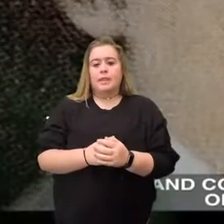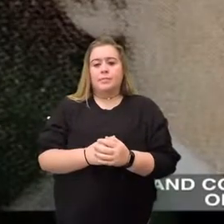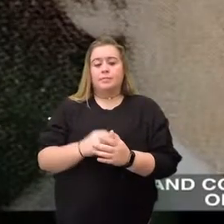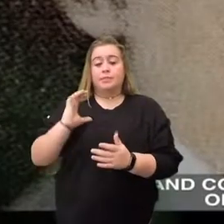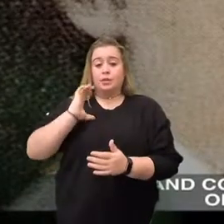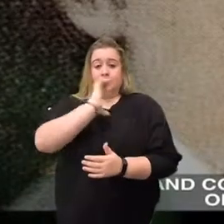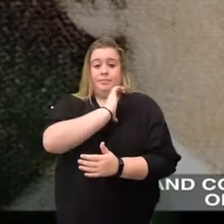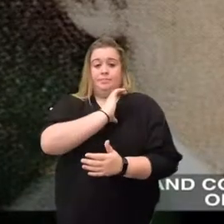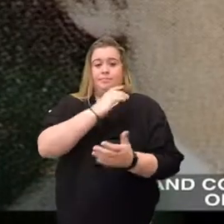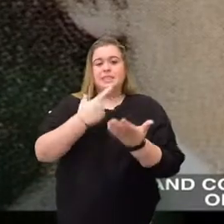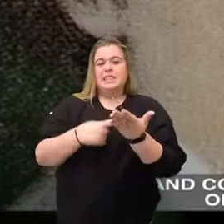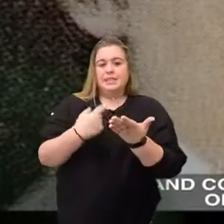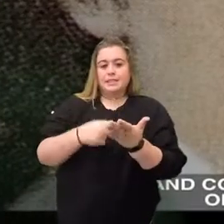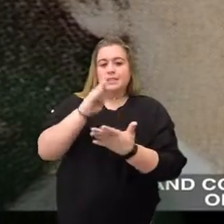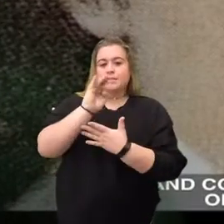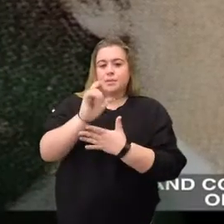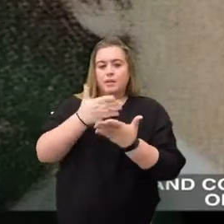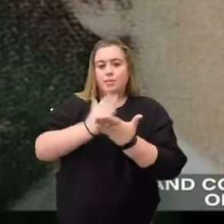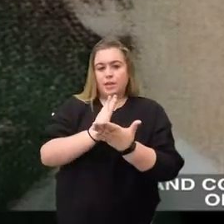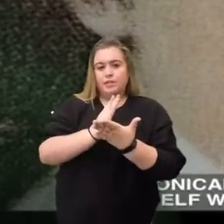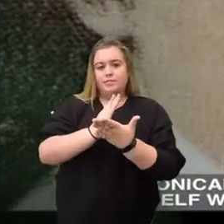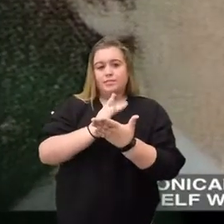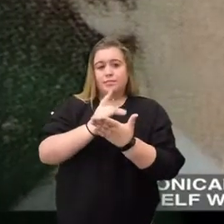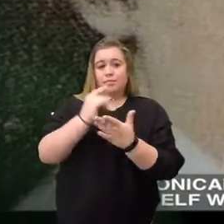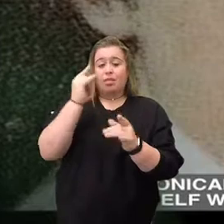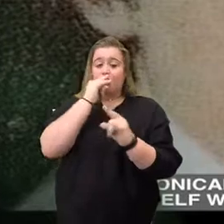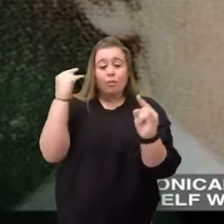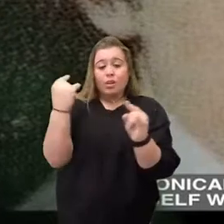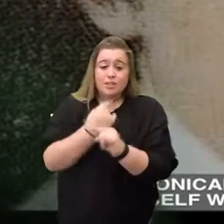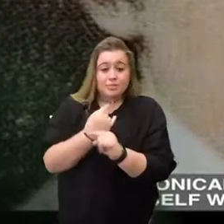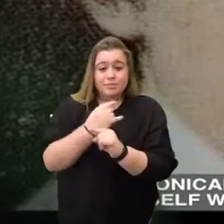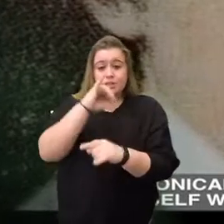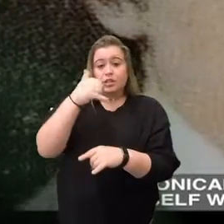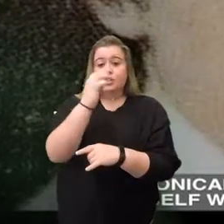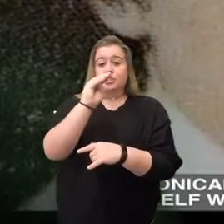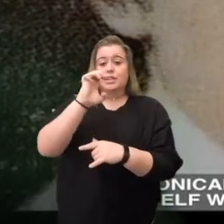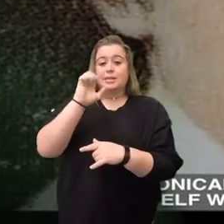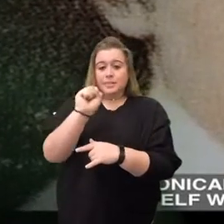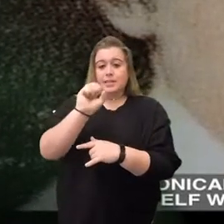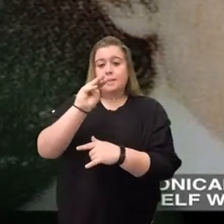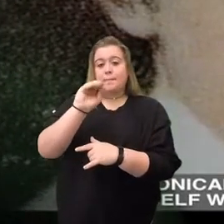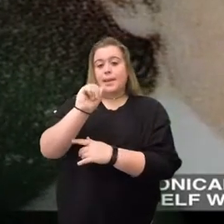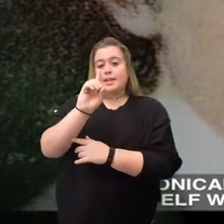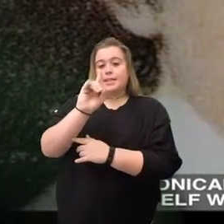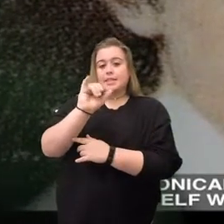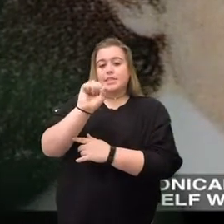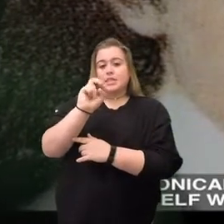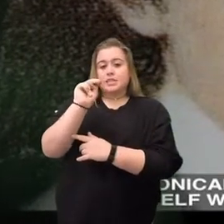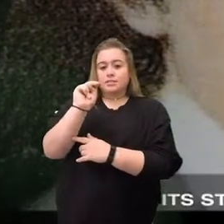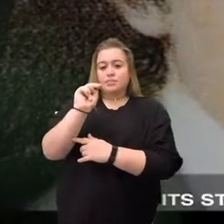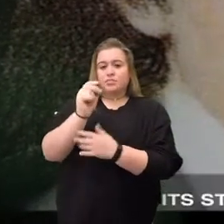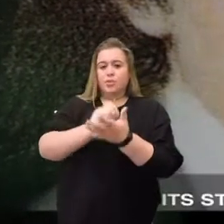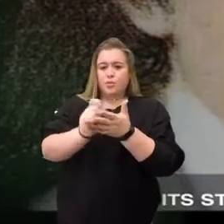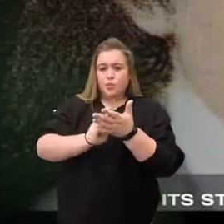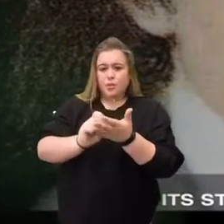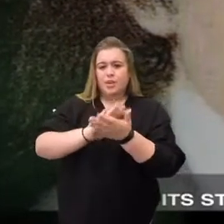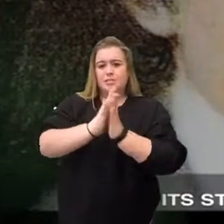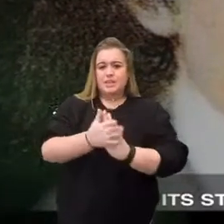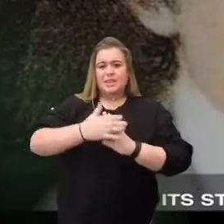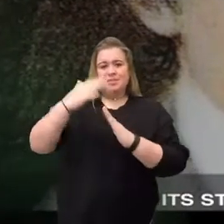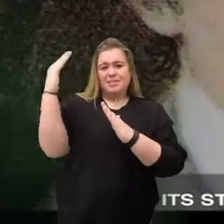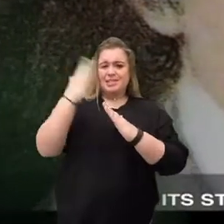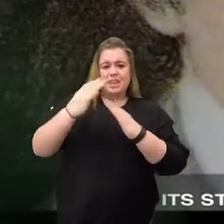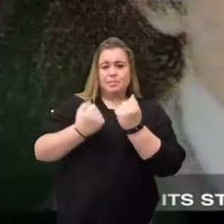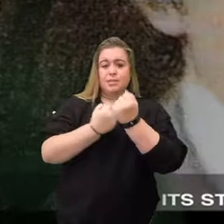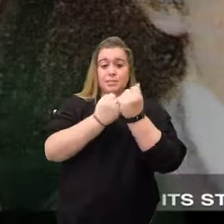And Congress begins work on a bill of rights. Ironically, it is James Madison himself who drafts the document and becomes